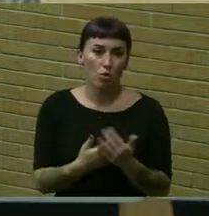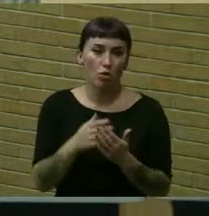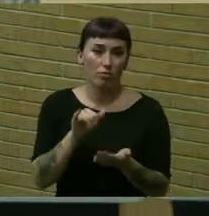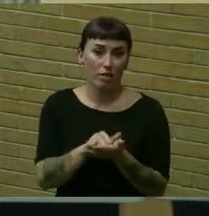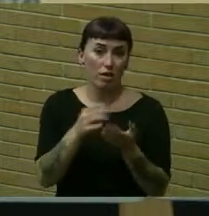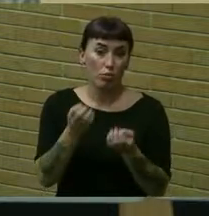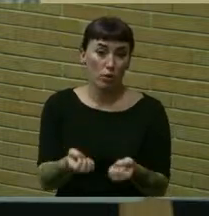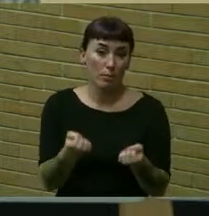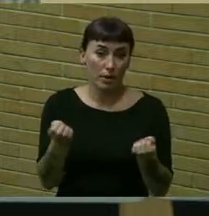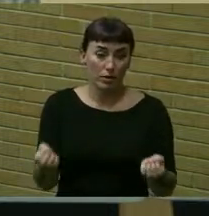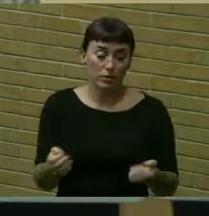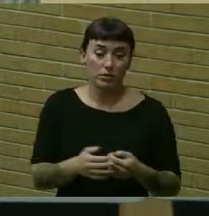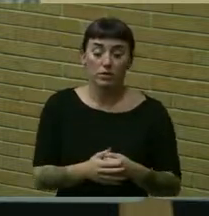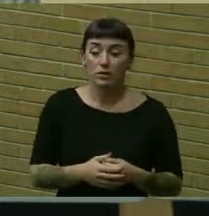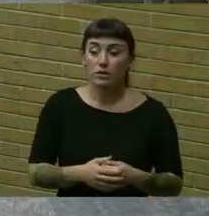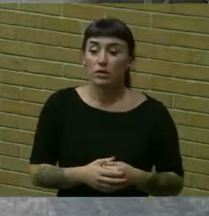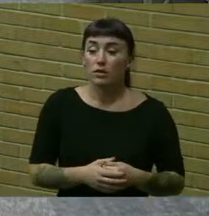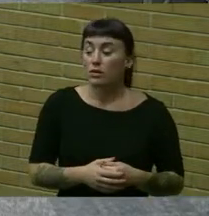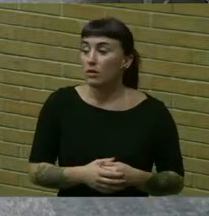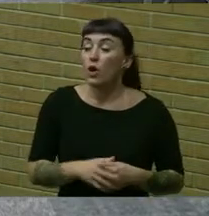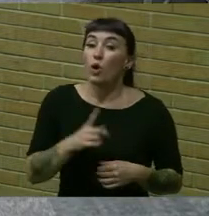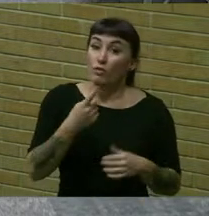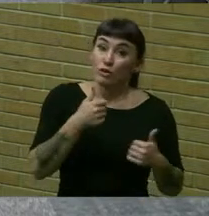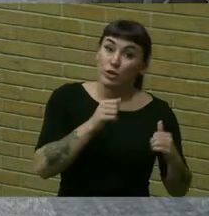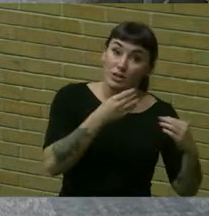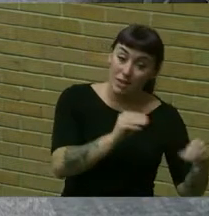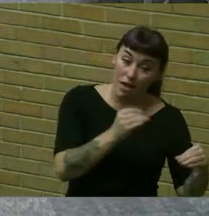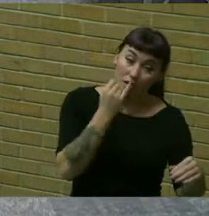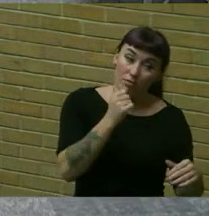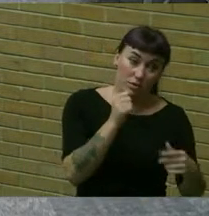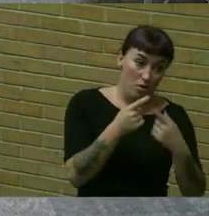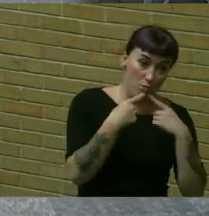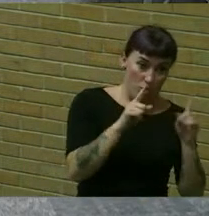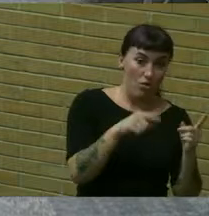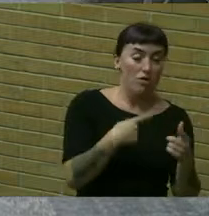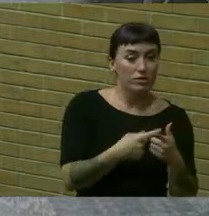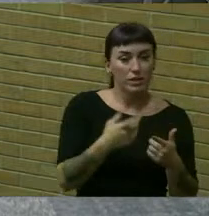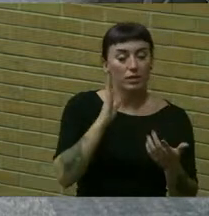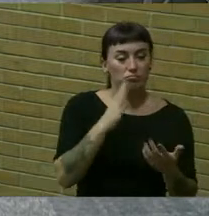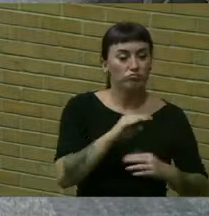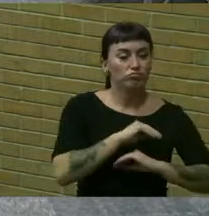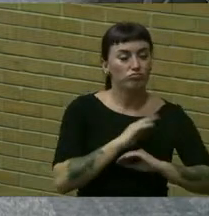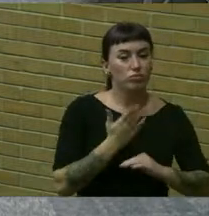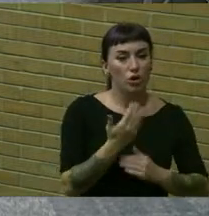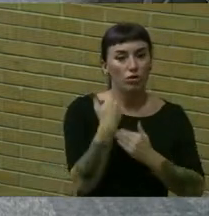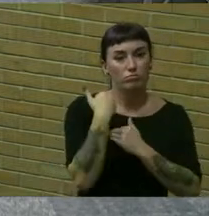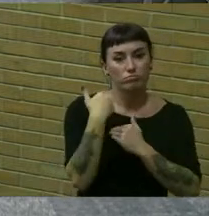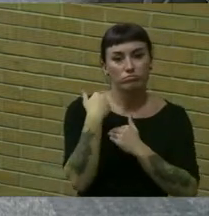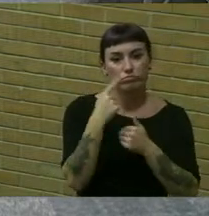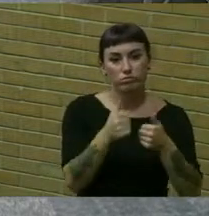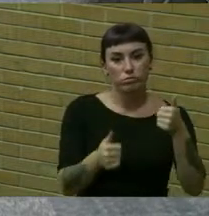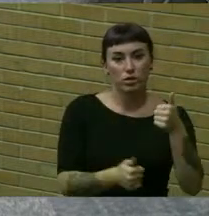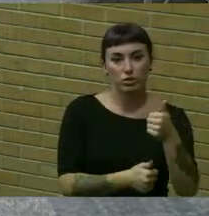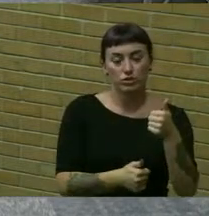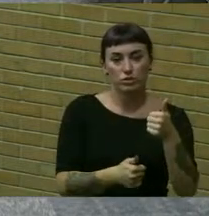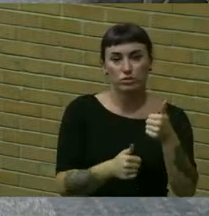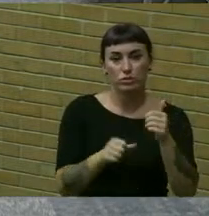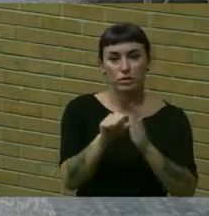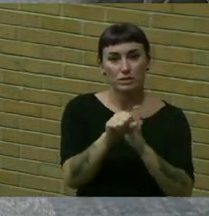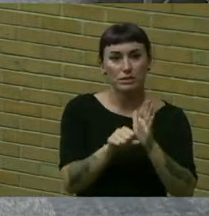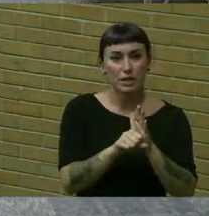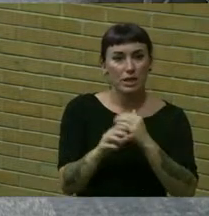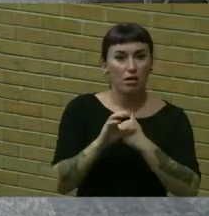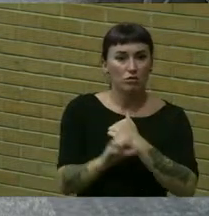equipment so we'll first try to sell it and if that doesn't work we will have satisfied our obligations under the state